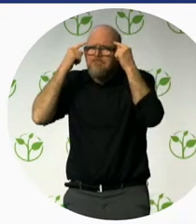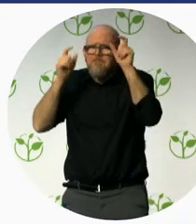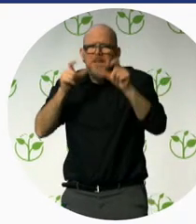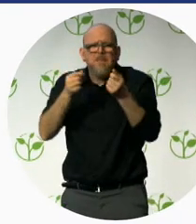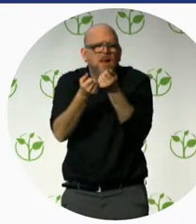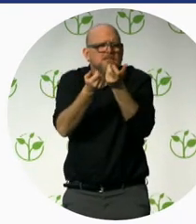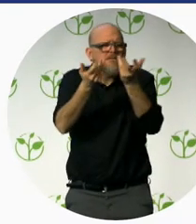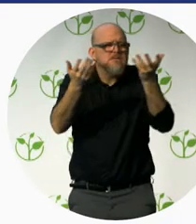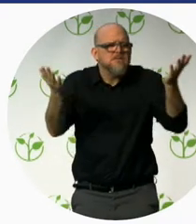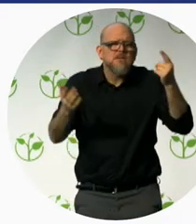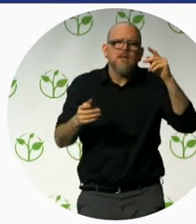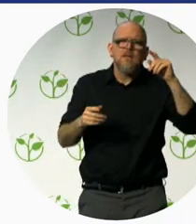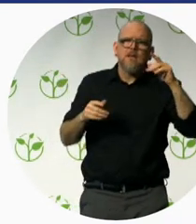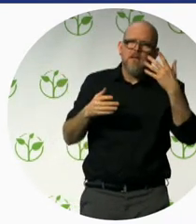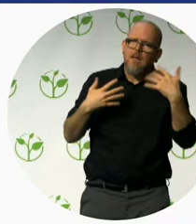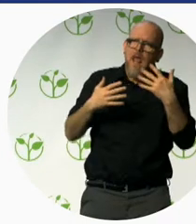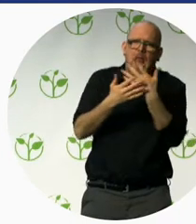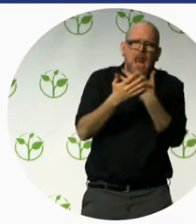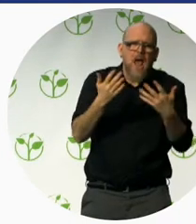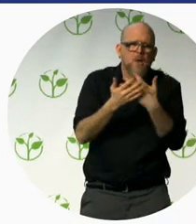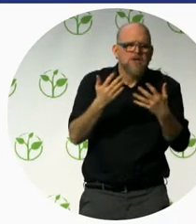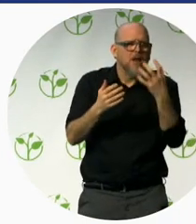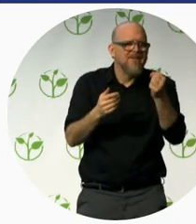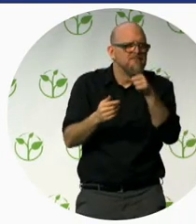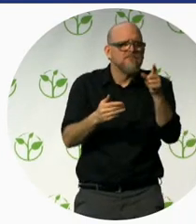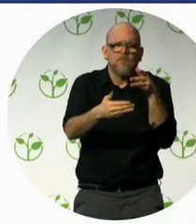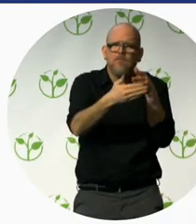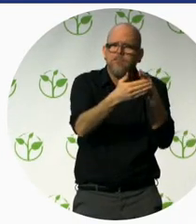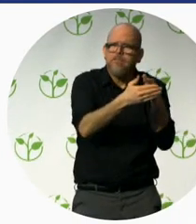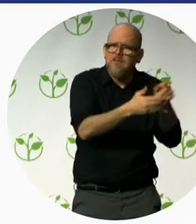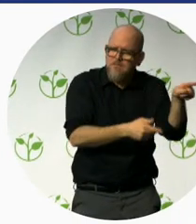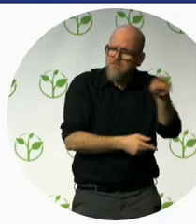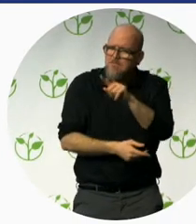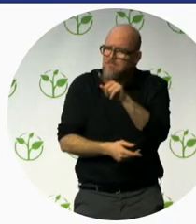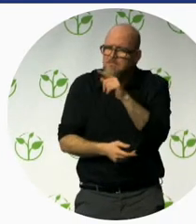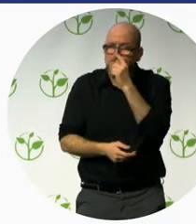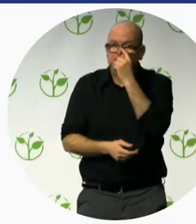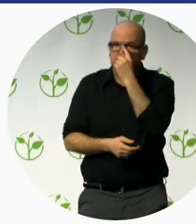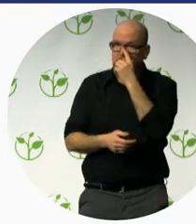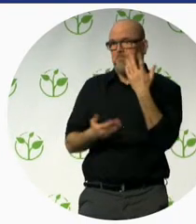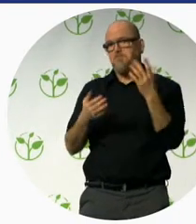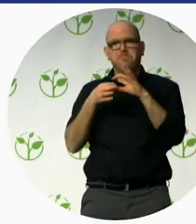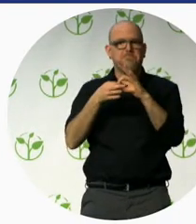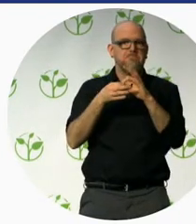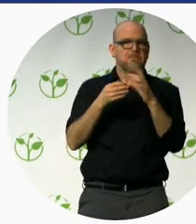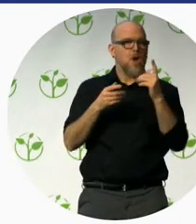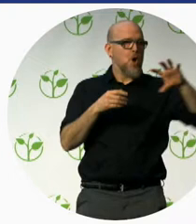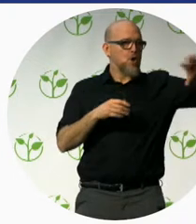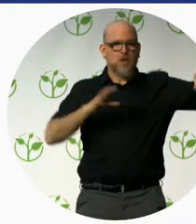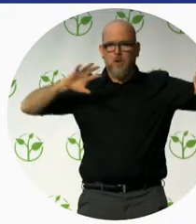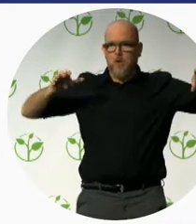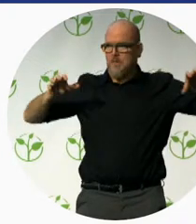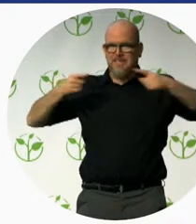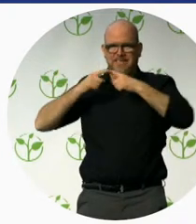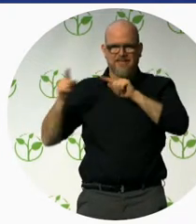they go to any other country that they don't know the language. So,